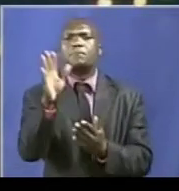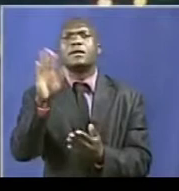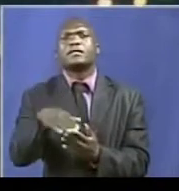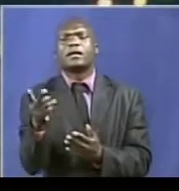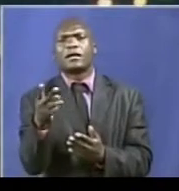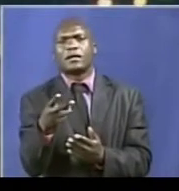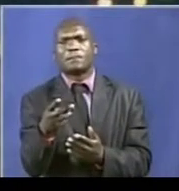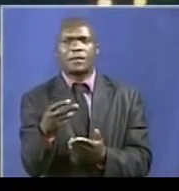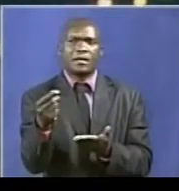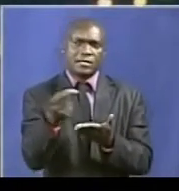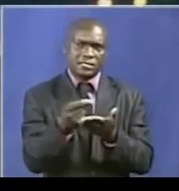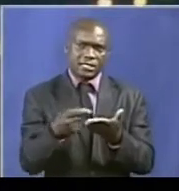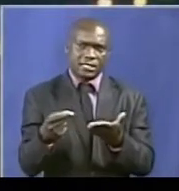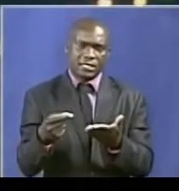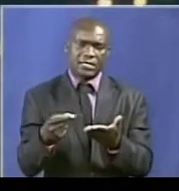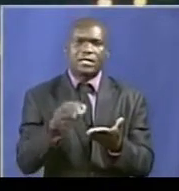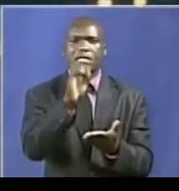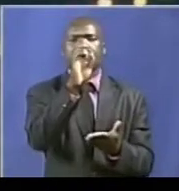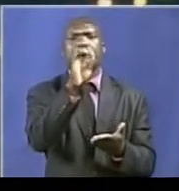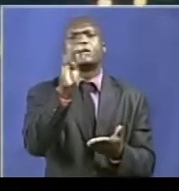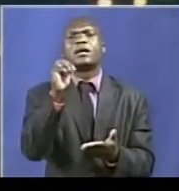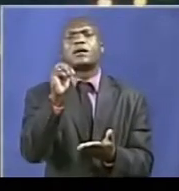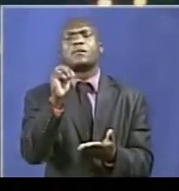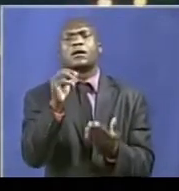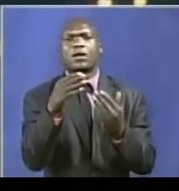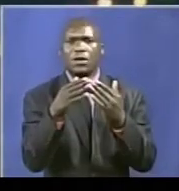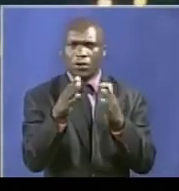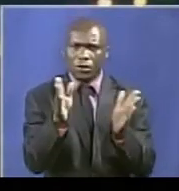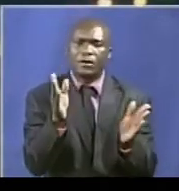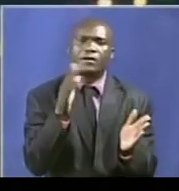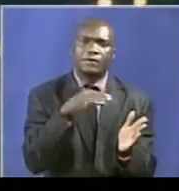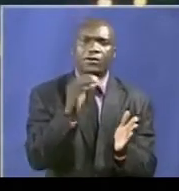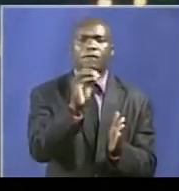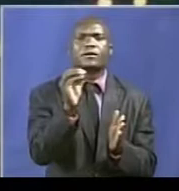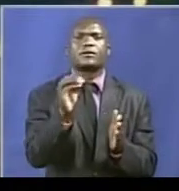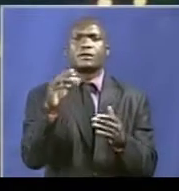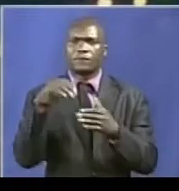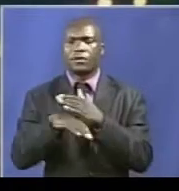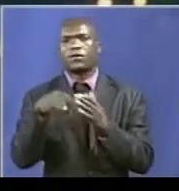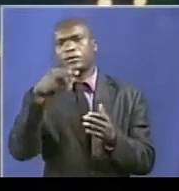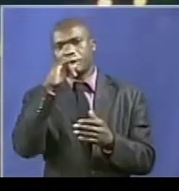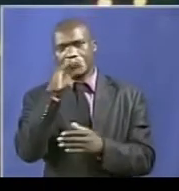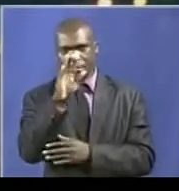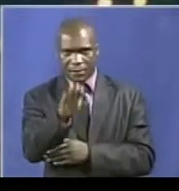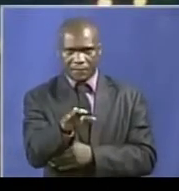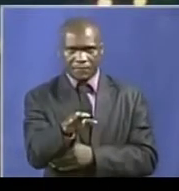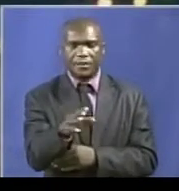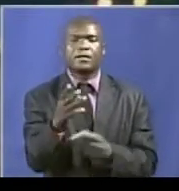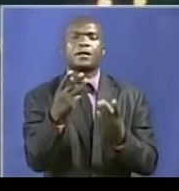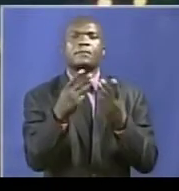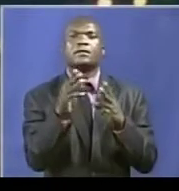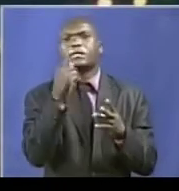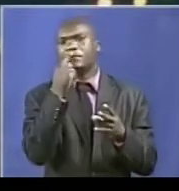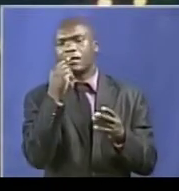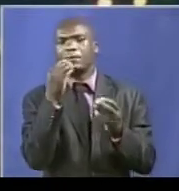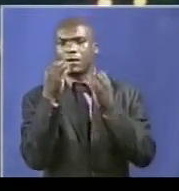Munangagwa's secretary was affected by the cyanide when she opened the office this morning and was rushed to hospital. President Mgabi broke the